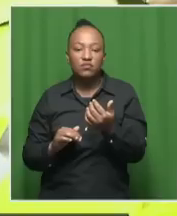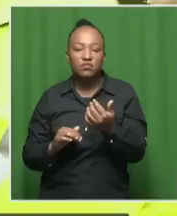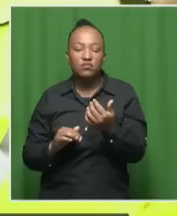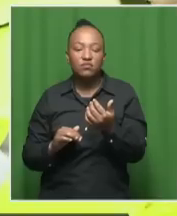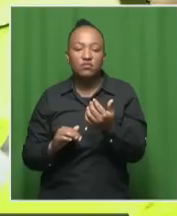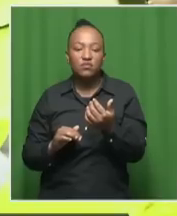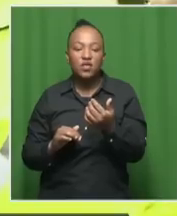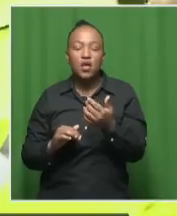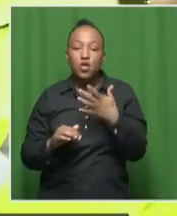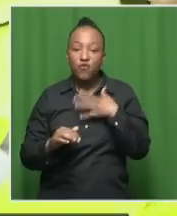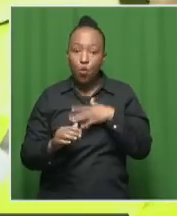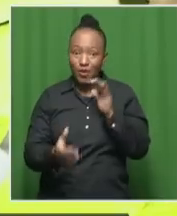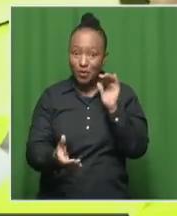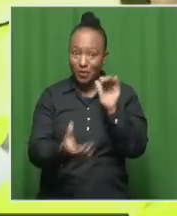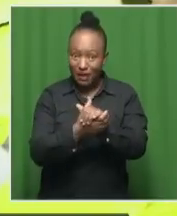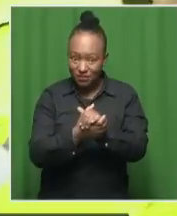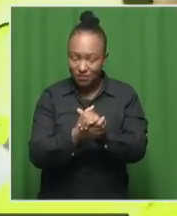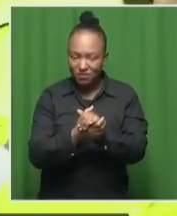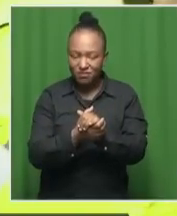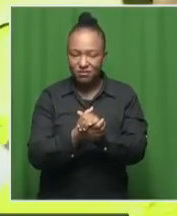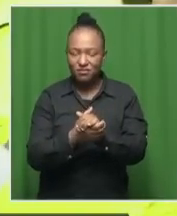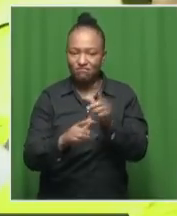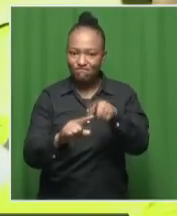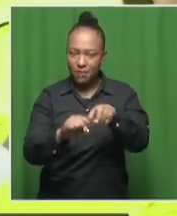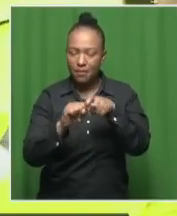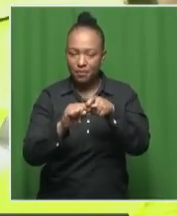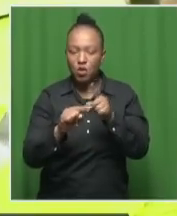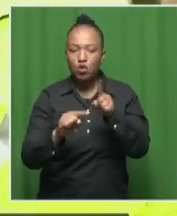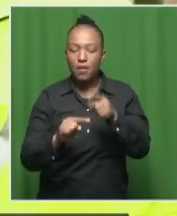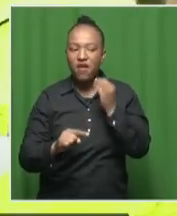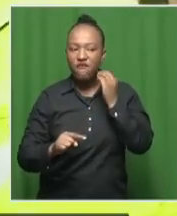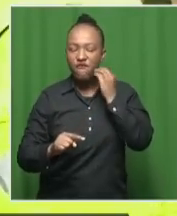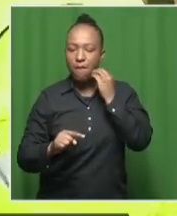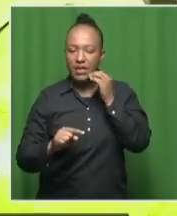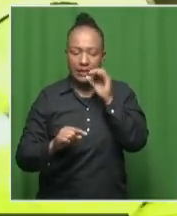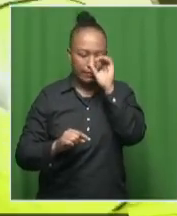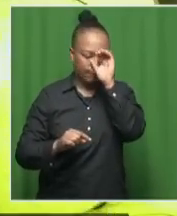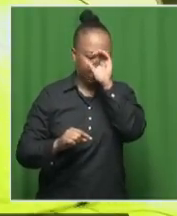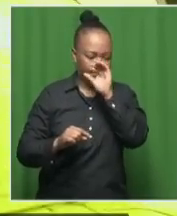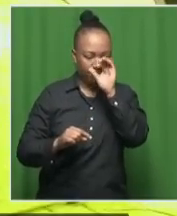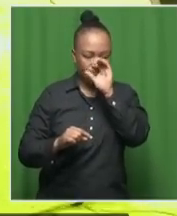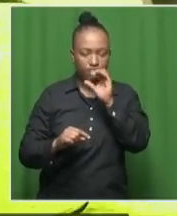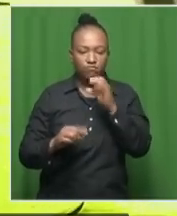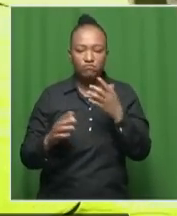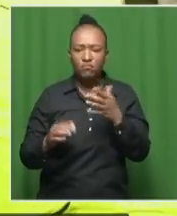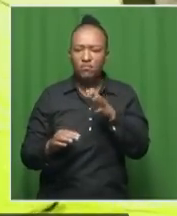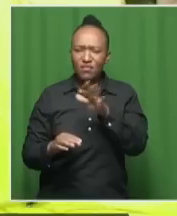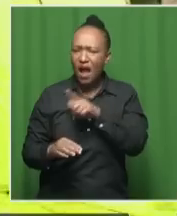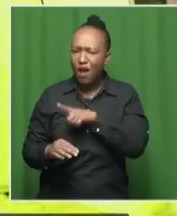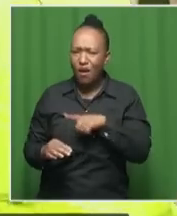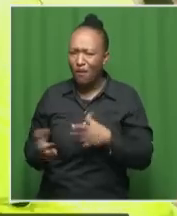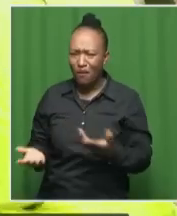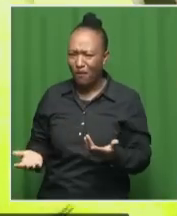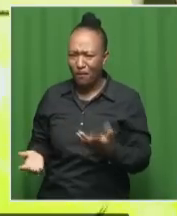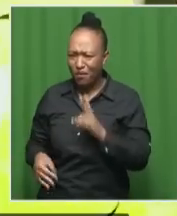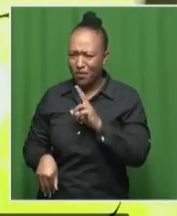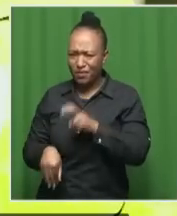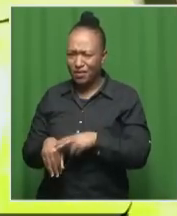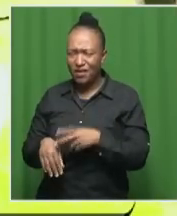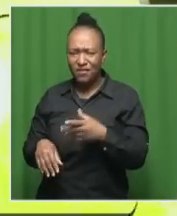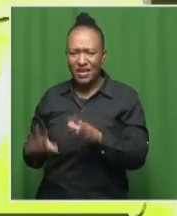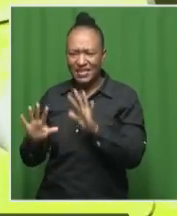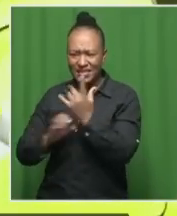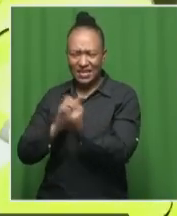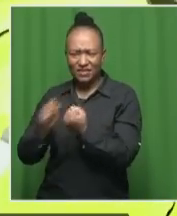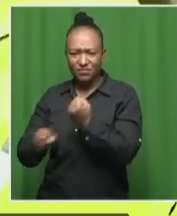if you want to catch them, you need to have an intelligence coming in and then nip them in. But how long do you need? Because this has been going on for